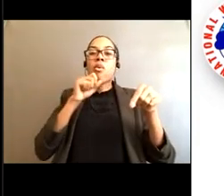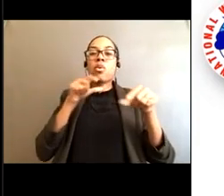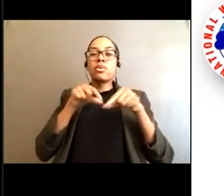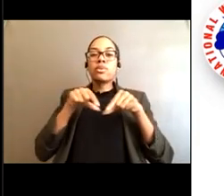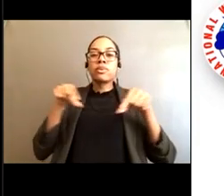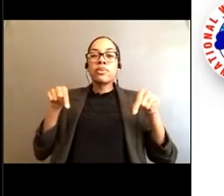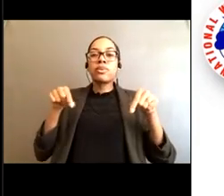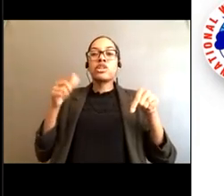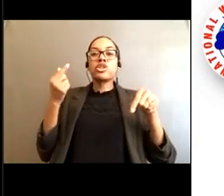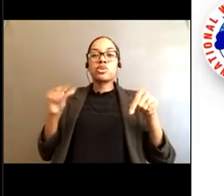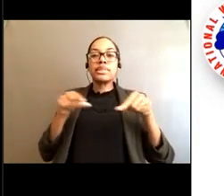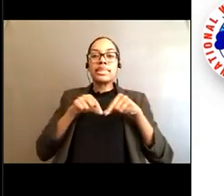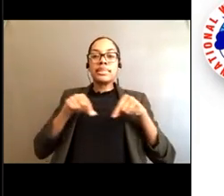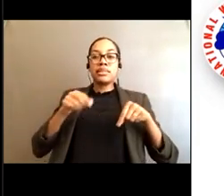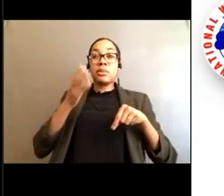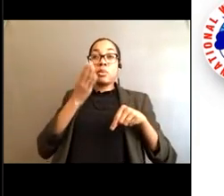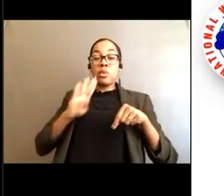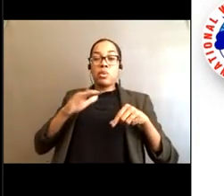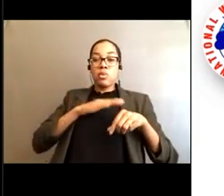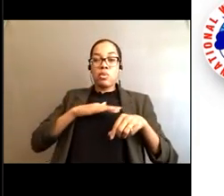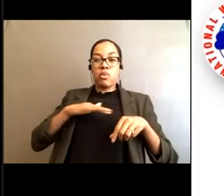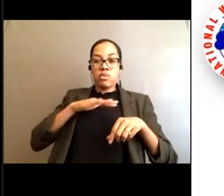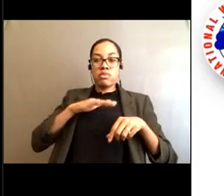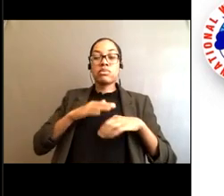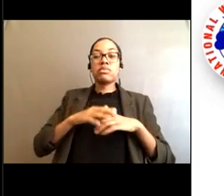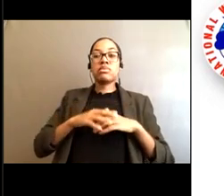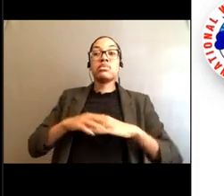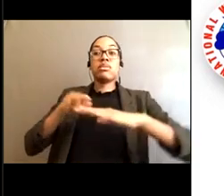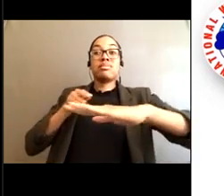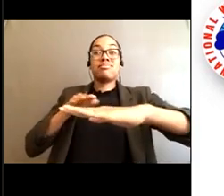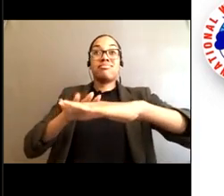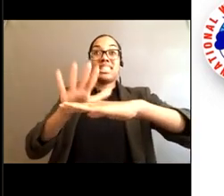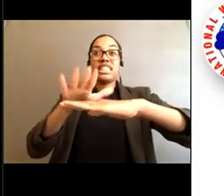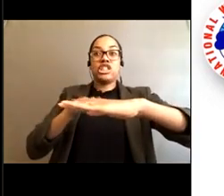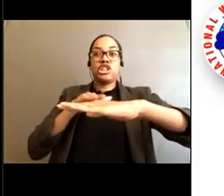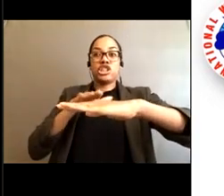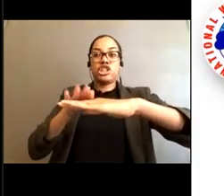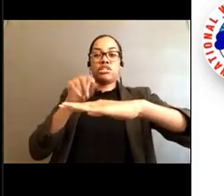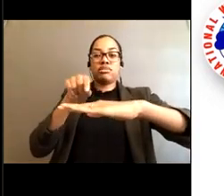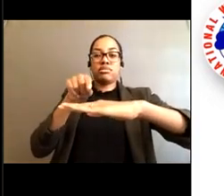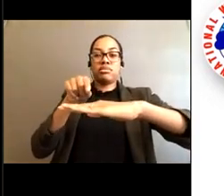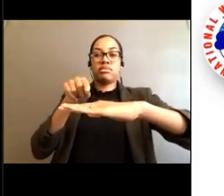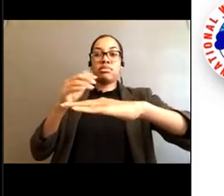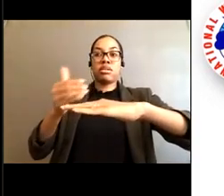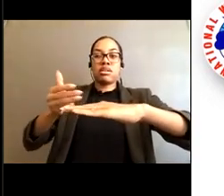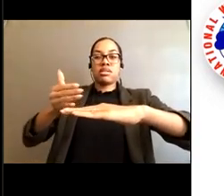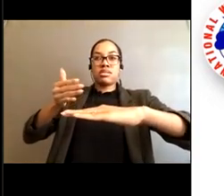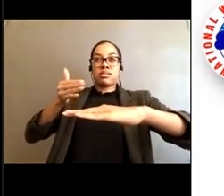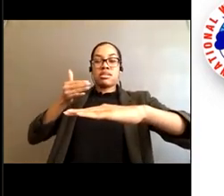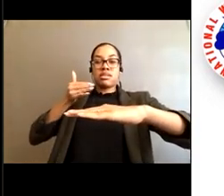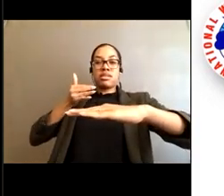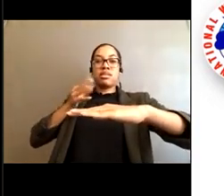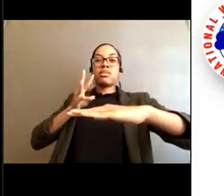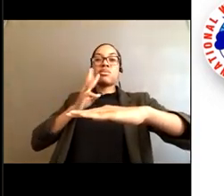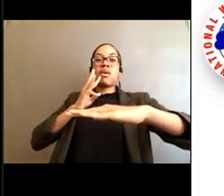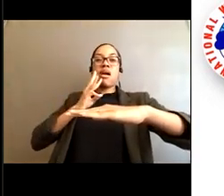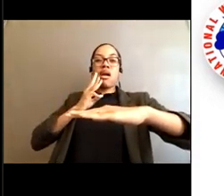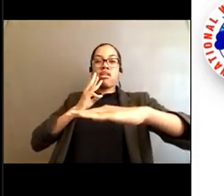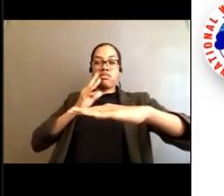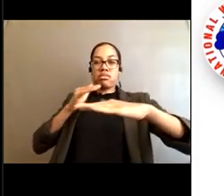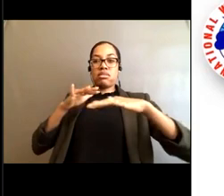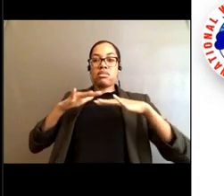make up that near shore environment from the beach area on the top right all the way out to the shoaling zone,